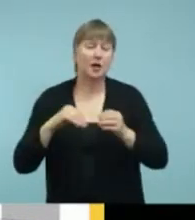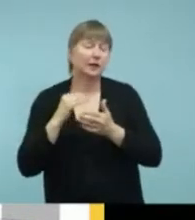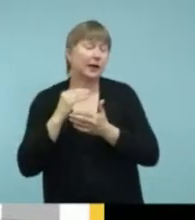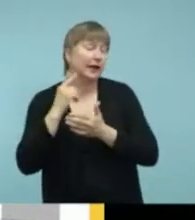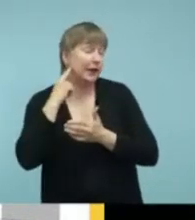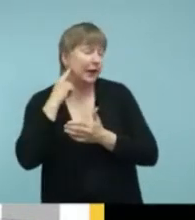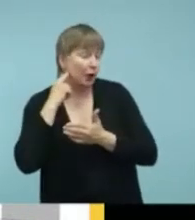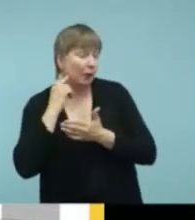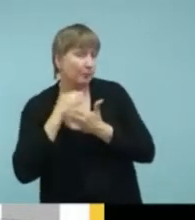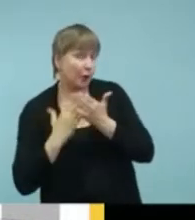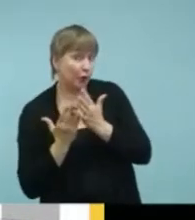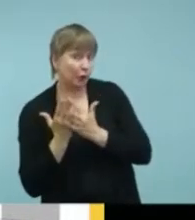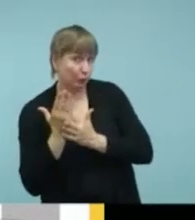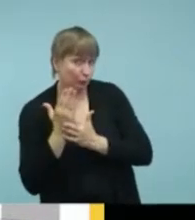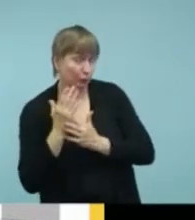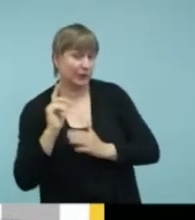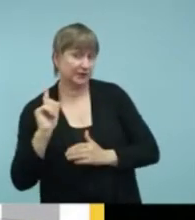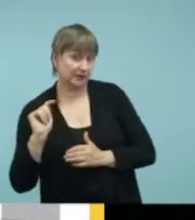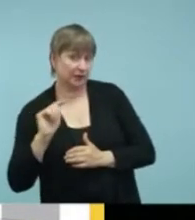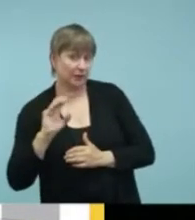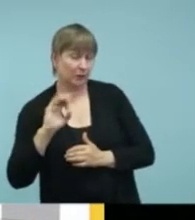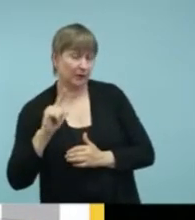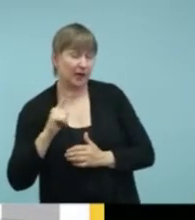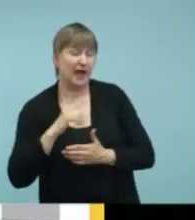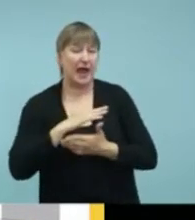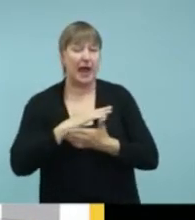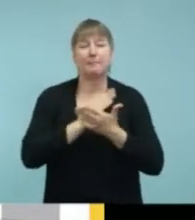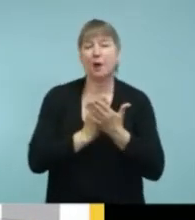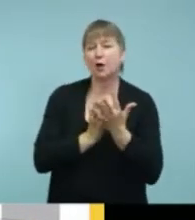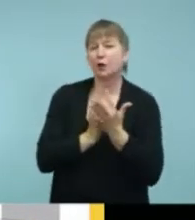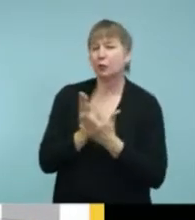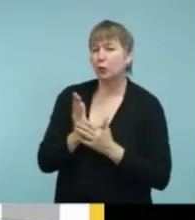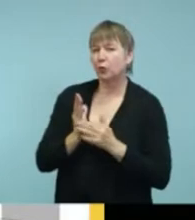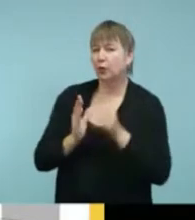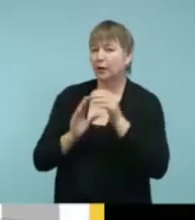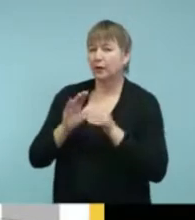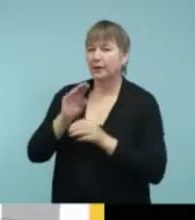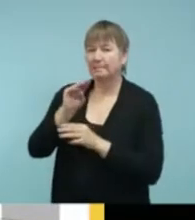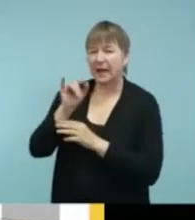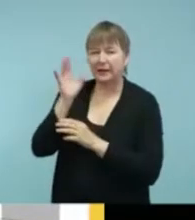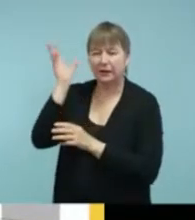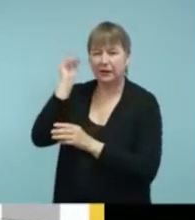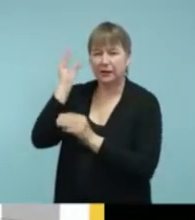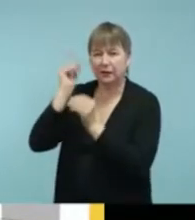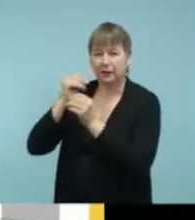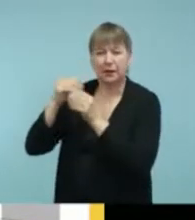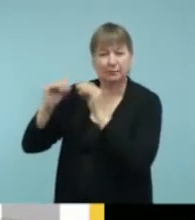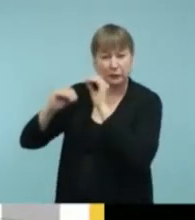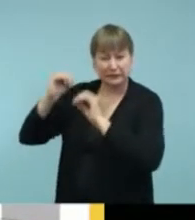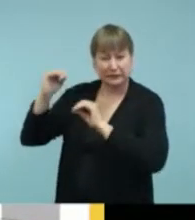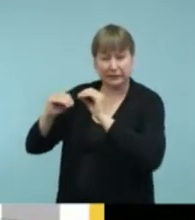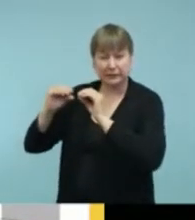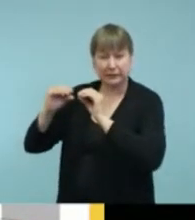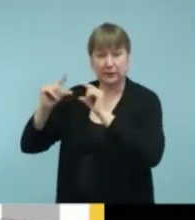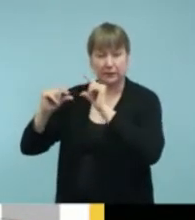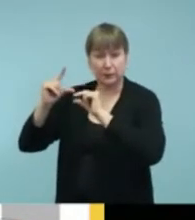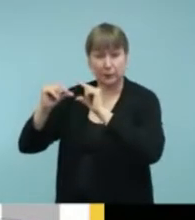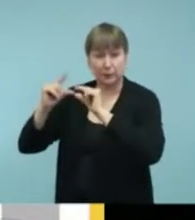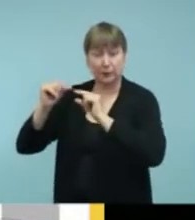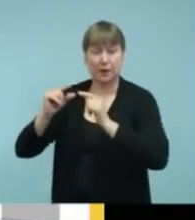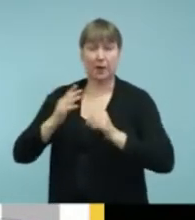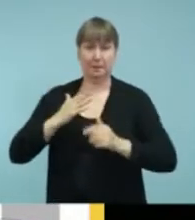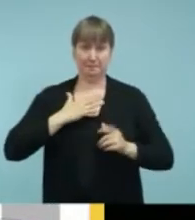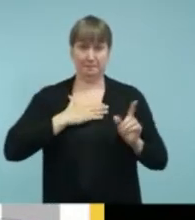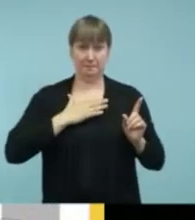and also part through the environmental microphone. So, the way that I have my cochlear implant set up,